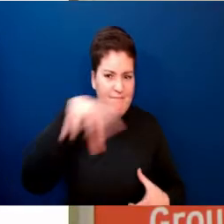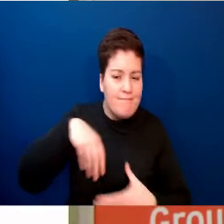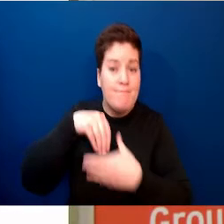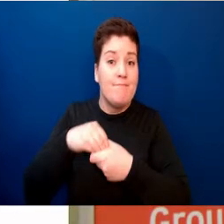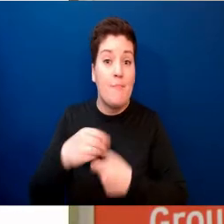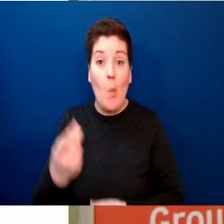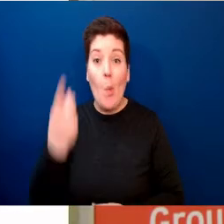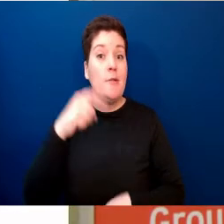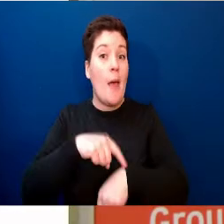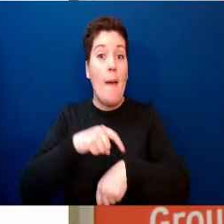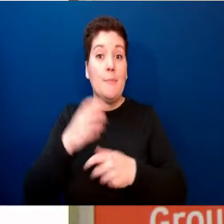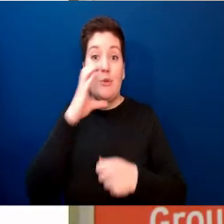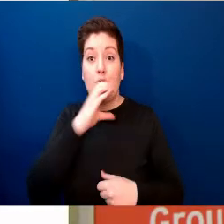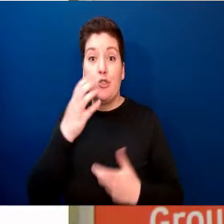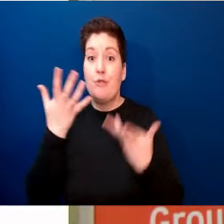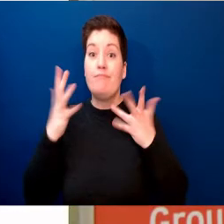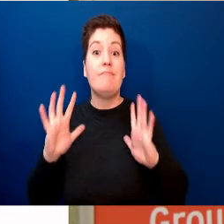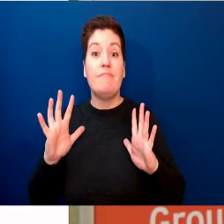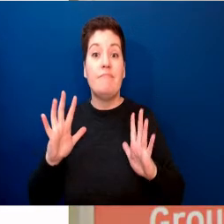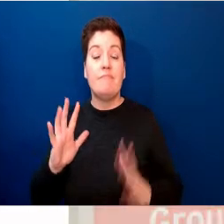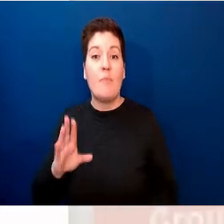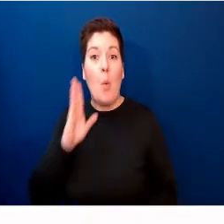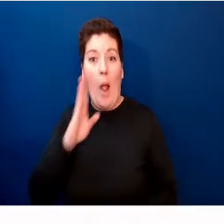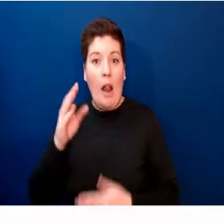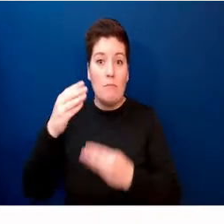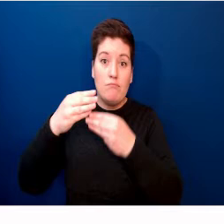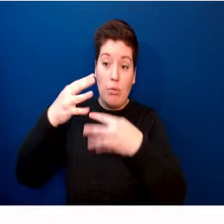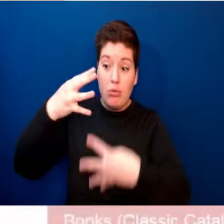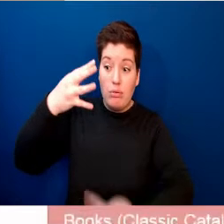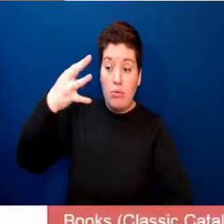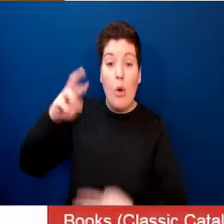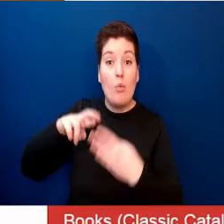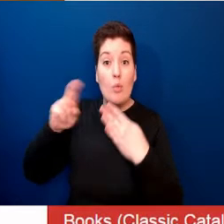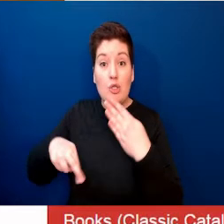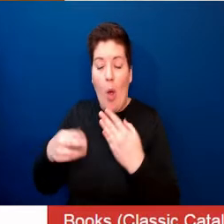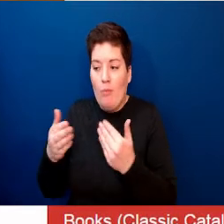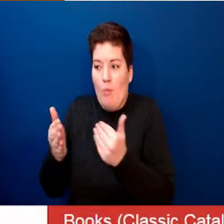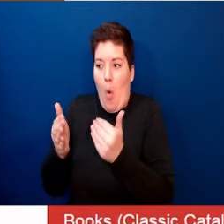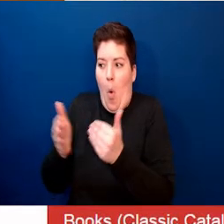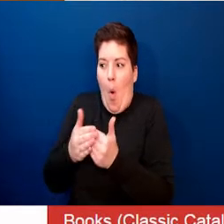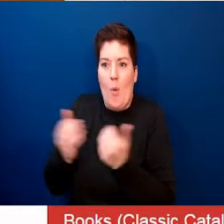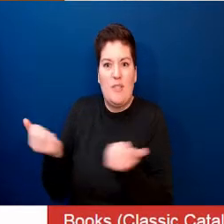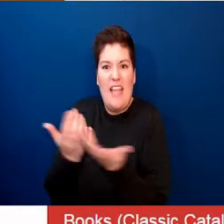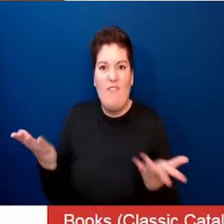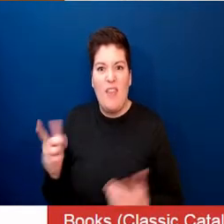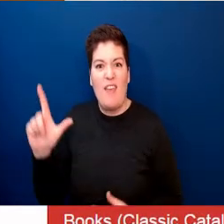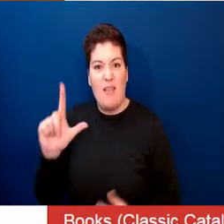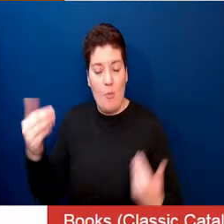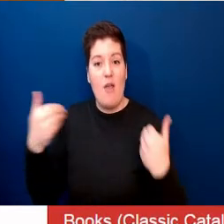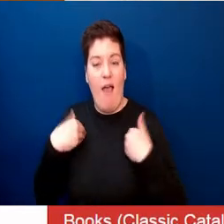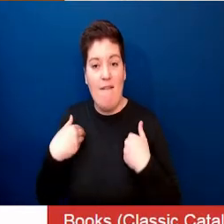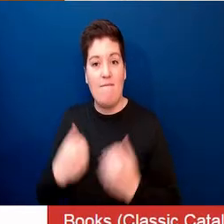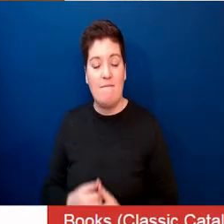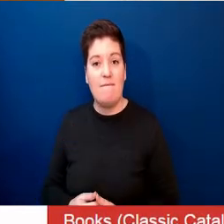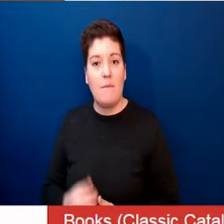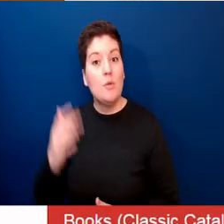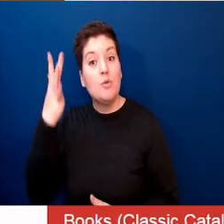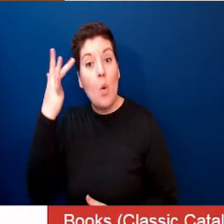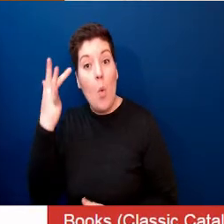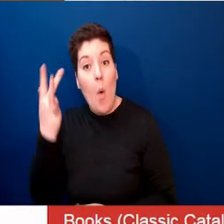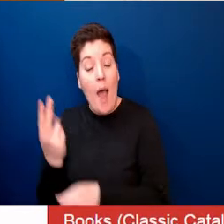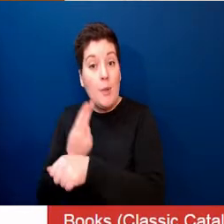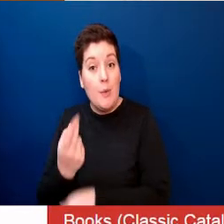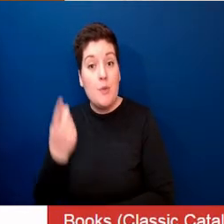the library has available to you. You can access OneSearch directly from the LaGuardia Library's